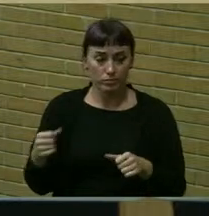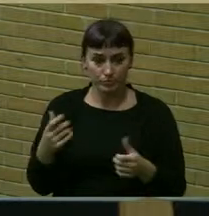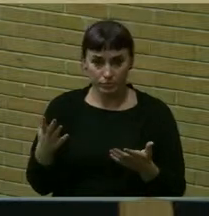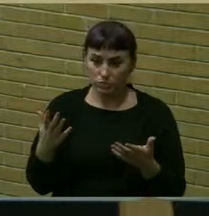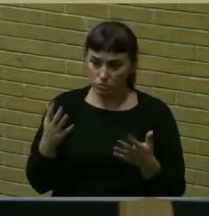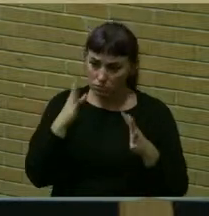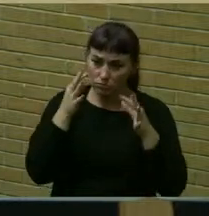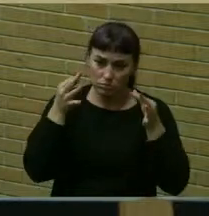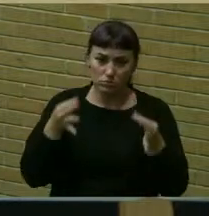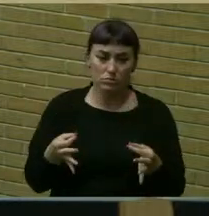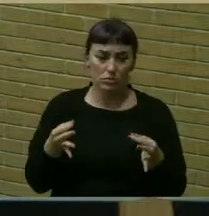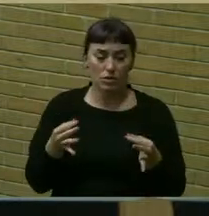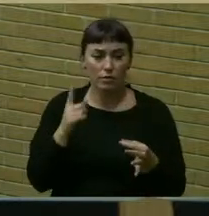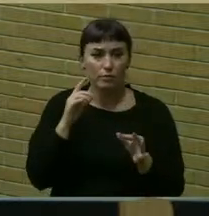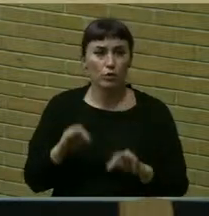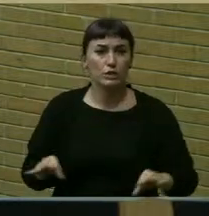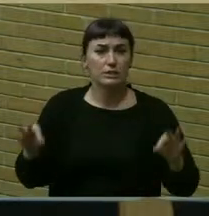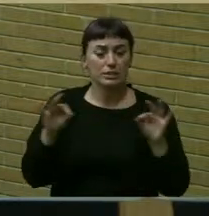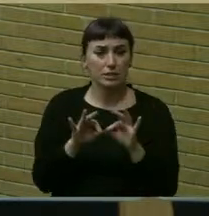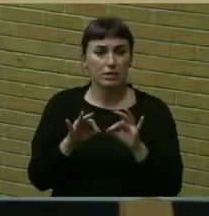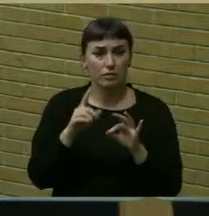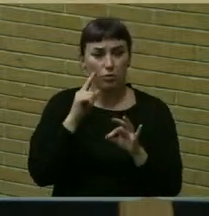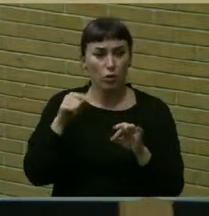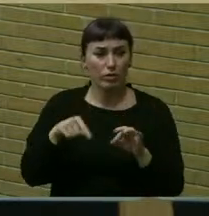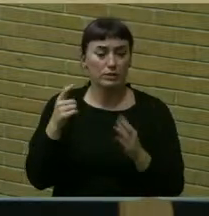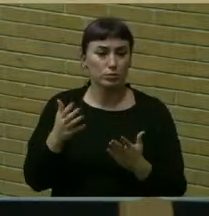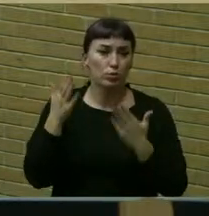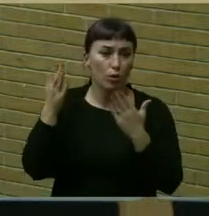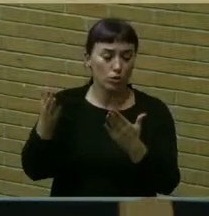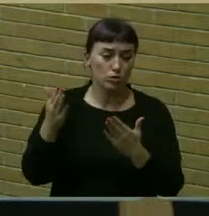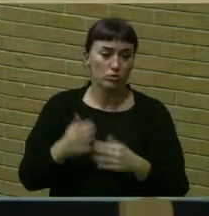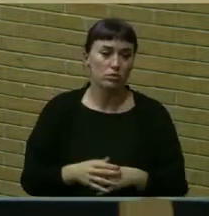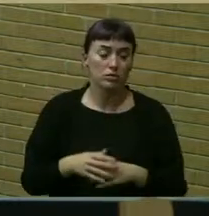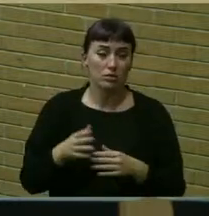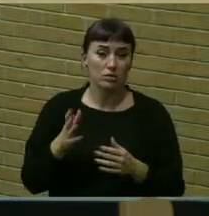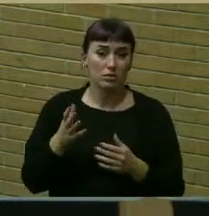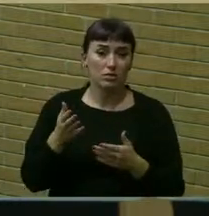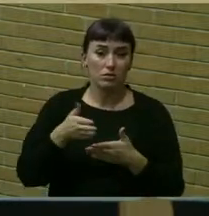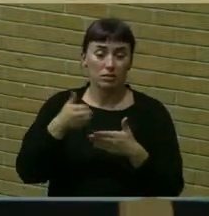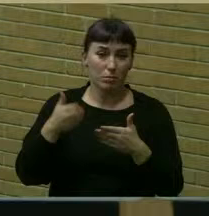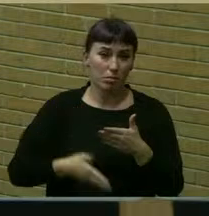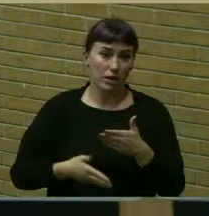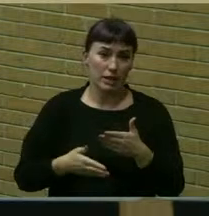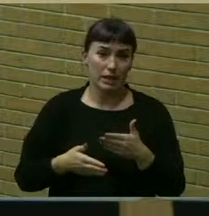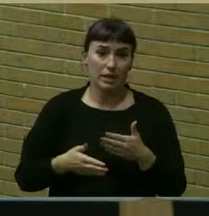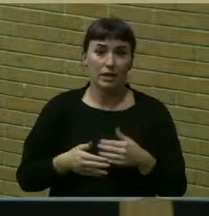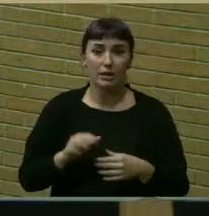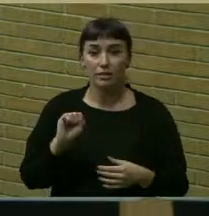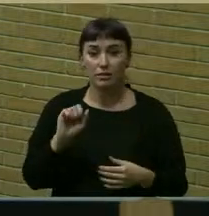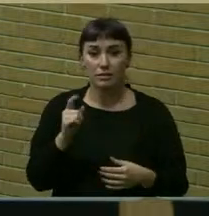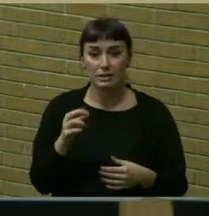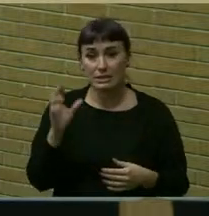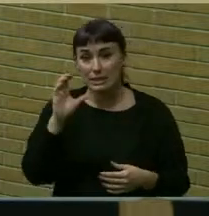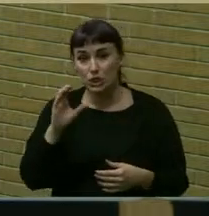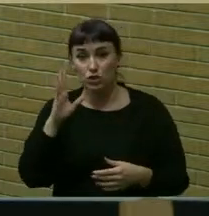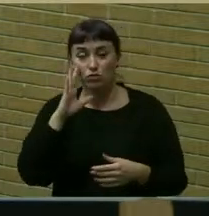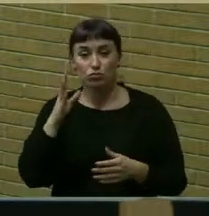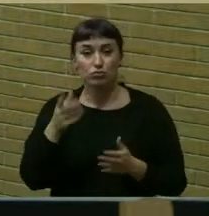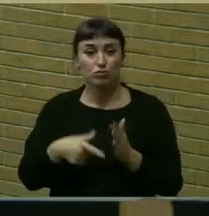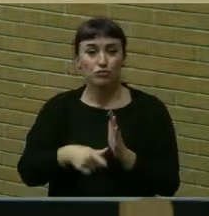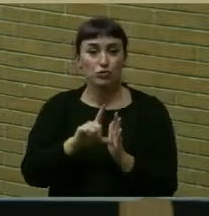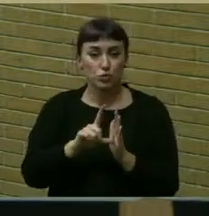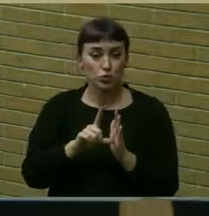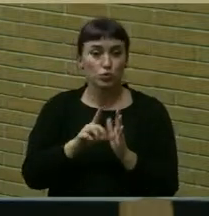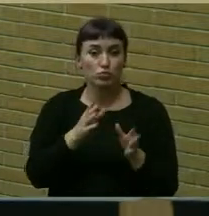determination of significance of this proposal and complete the seeker review process for that application